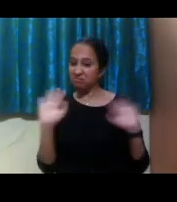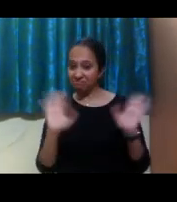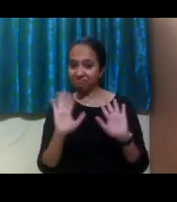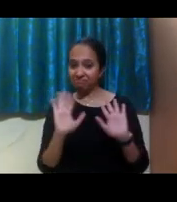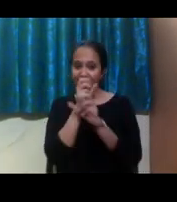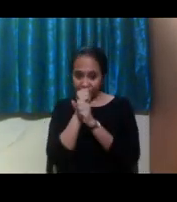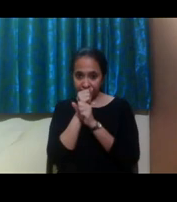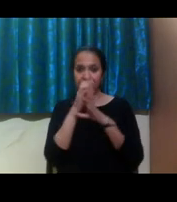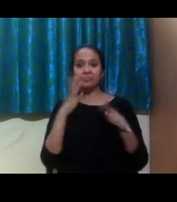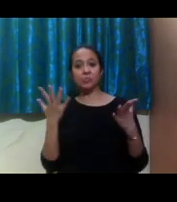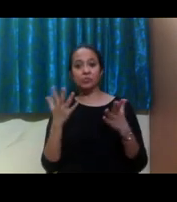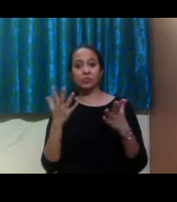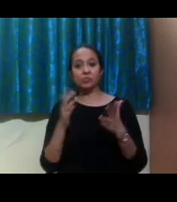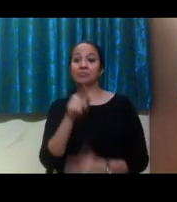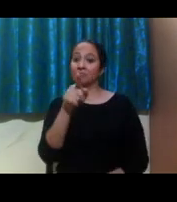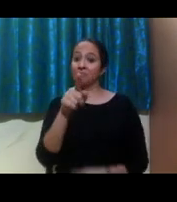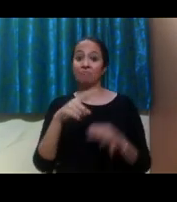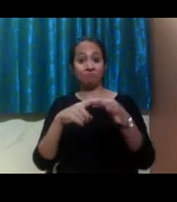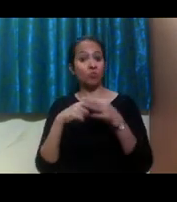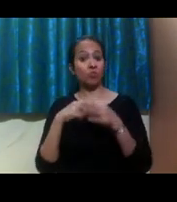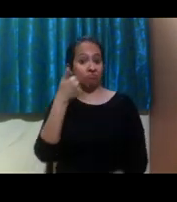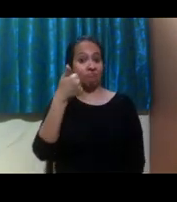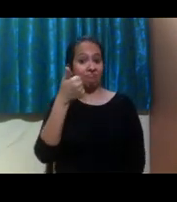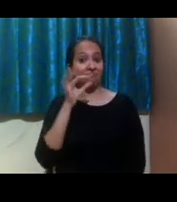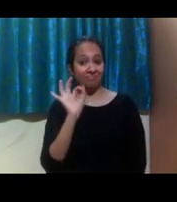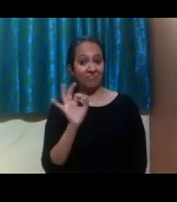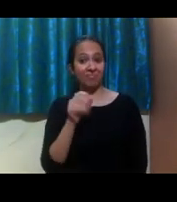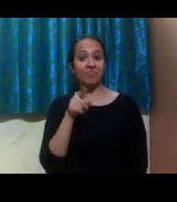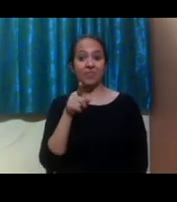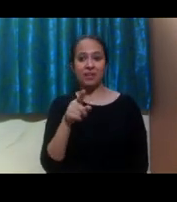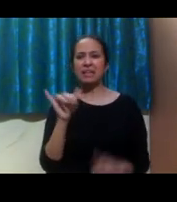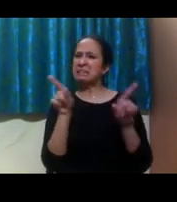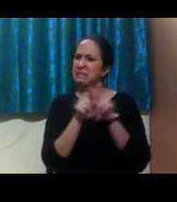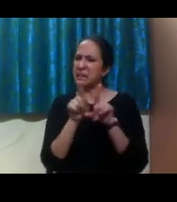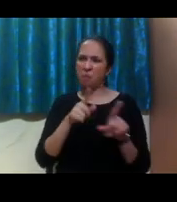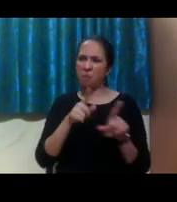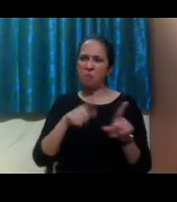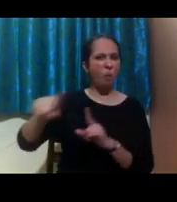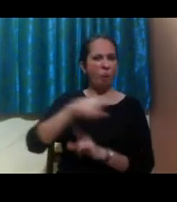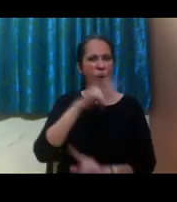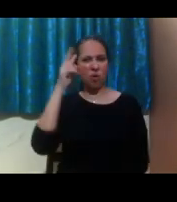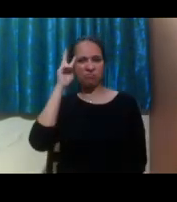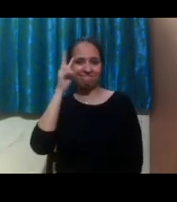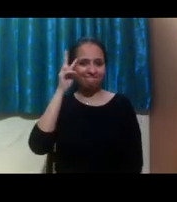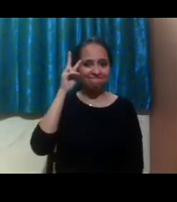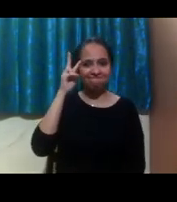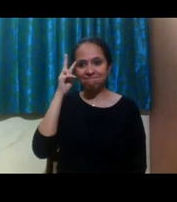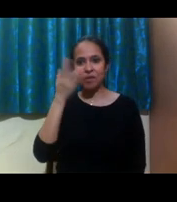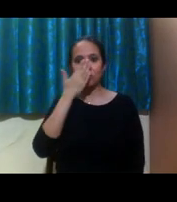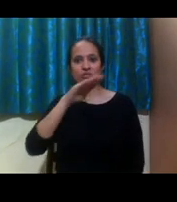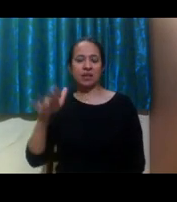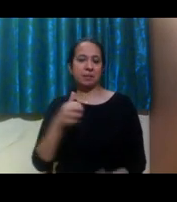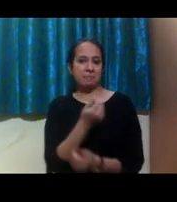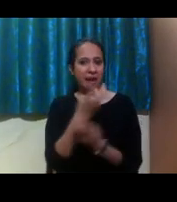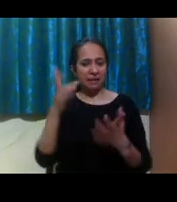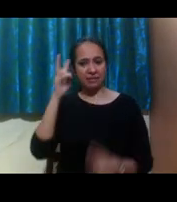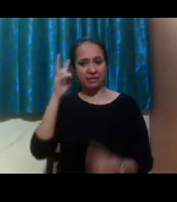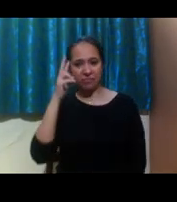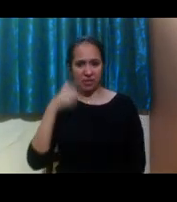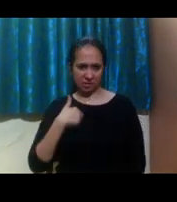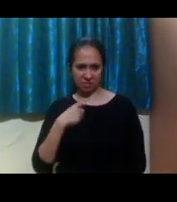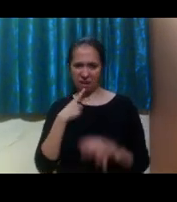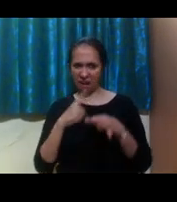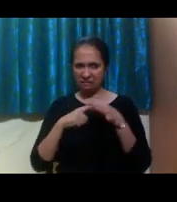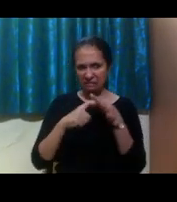Thank you. That's a good question. I think this is a common concern and question for many students. Um, and we